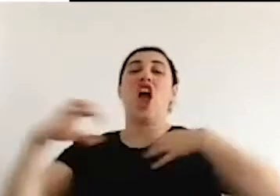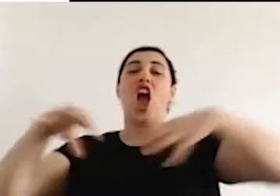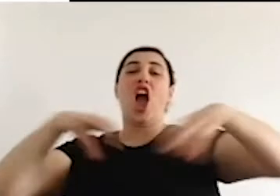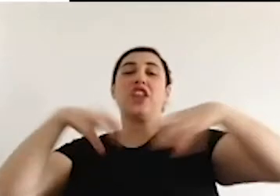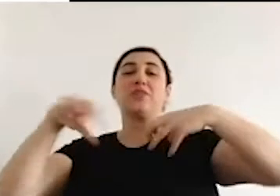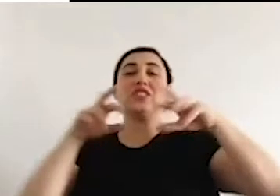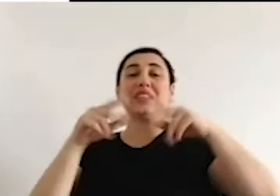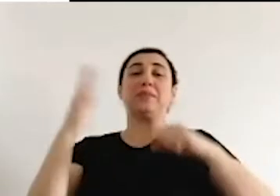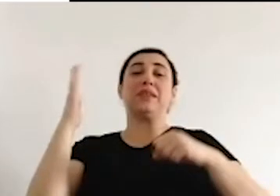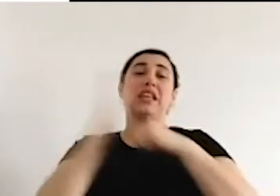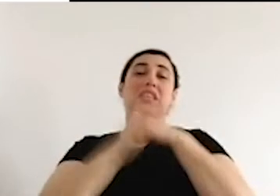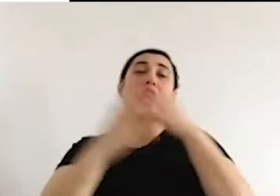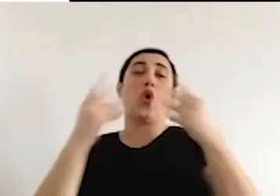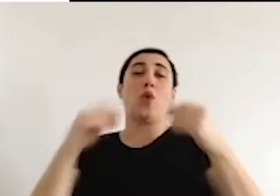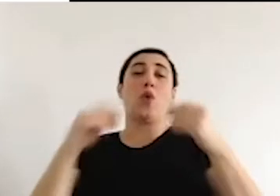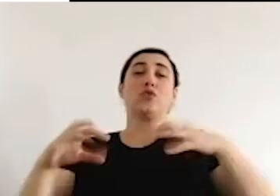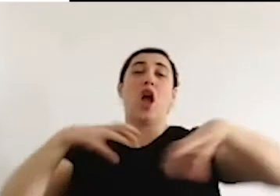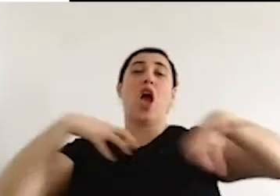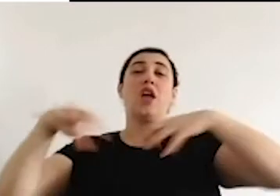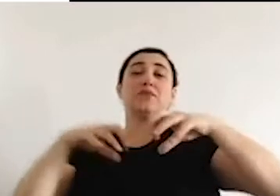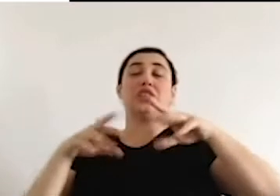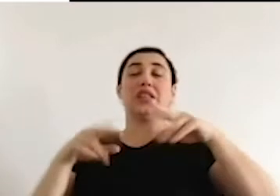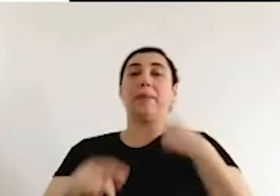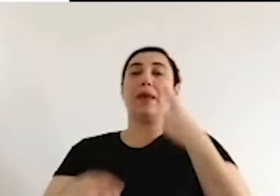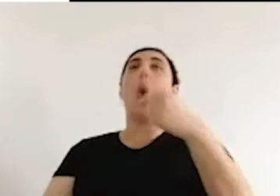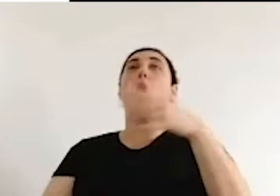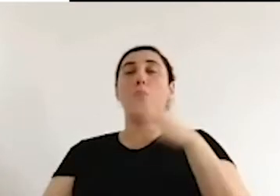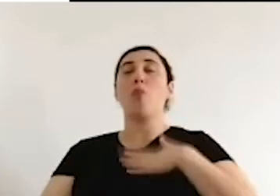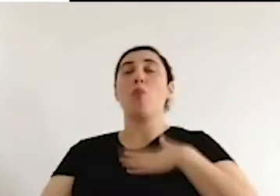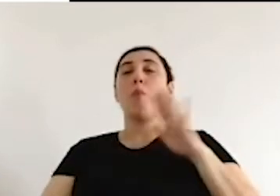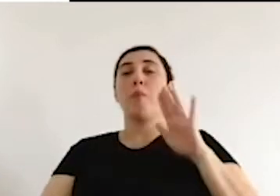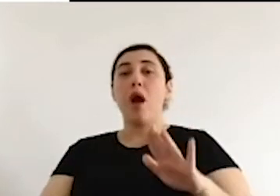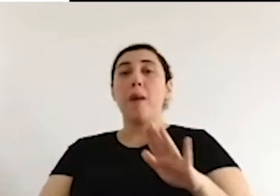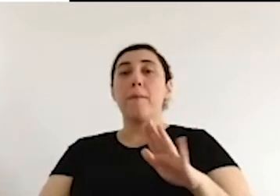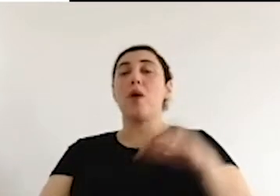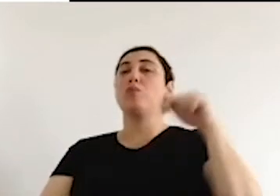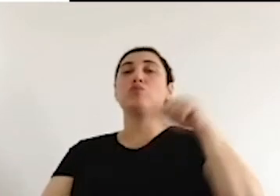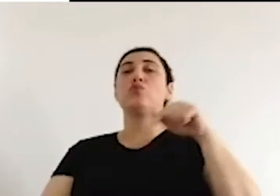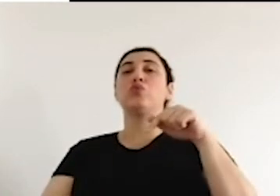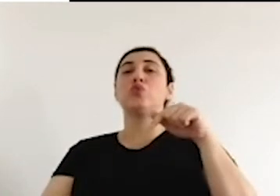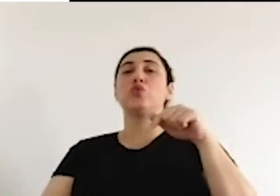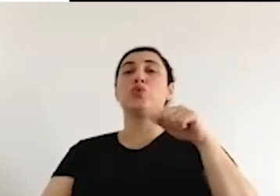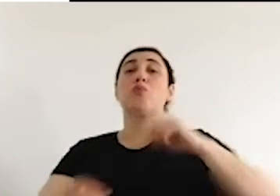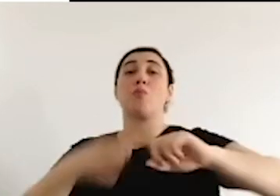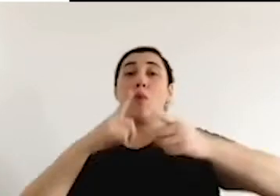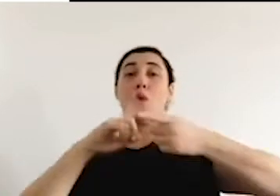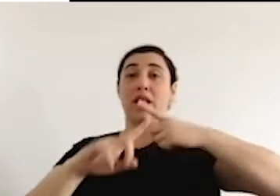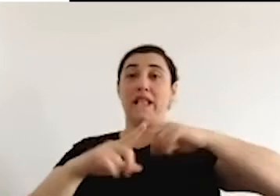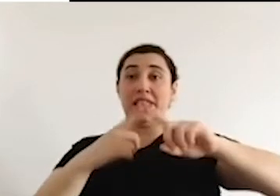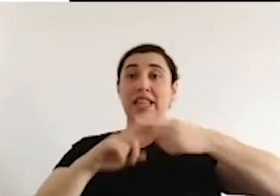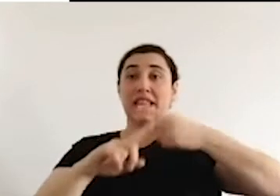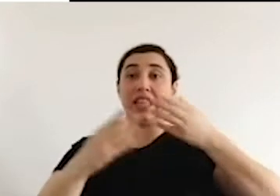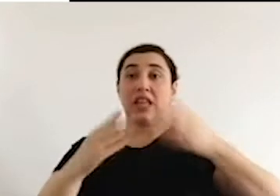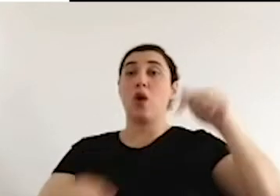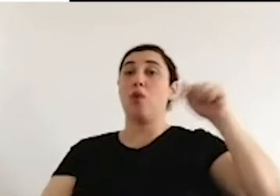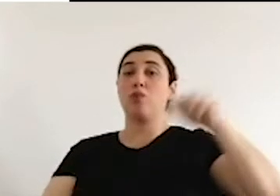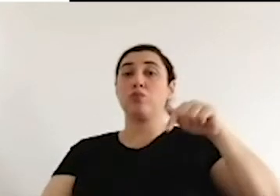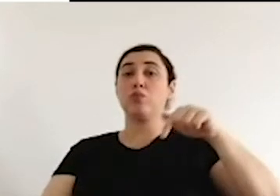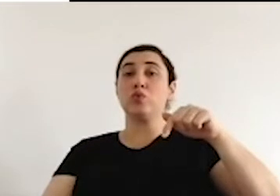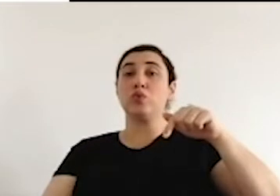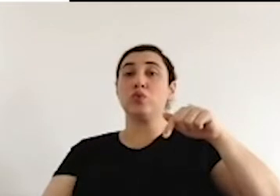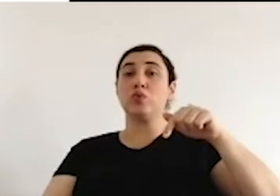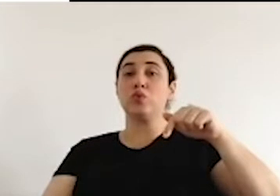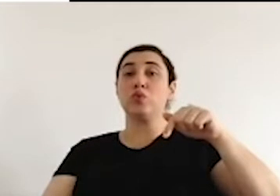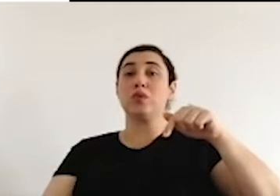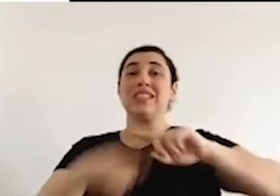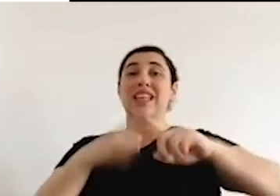We do not define populism as such, as a violation of human rights, as an outright